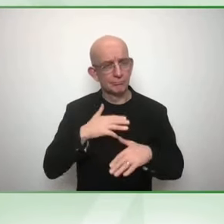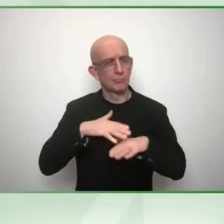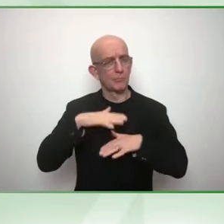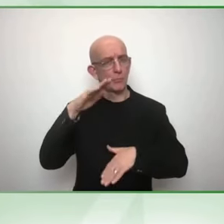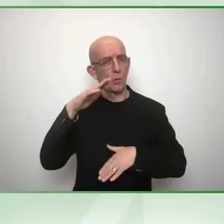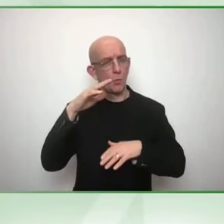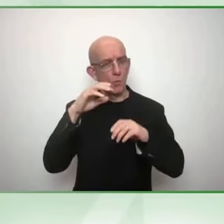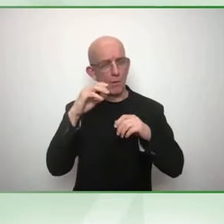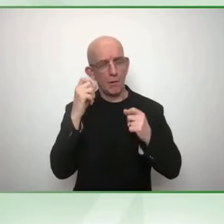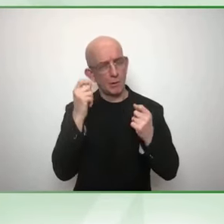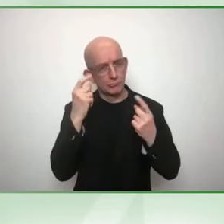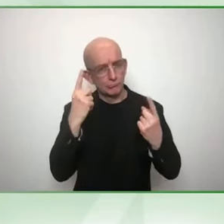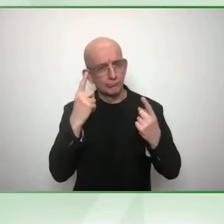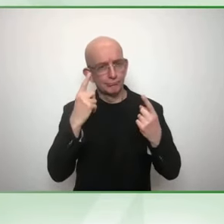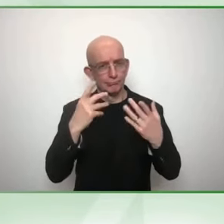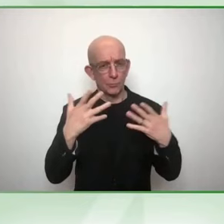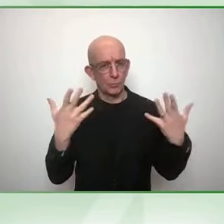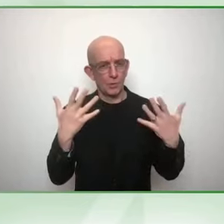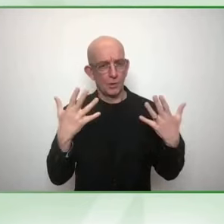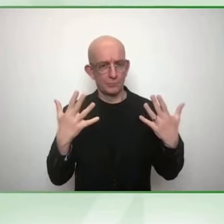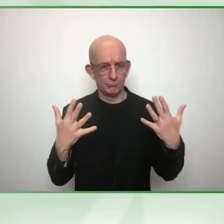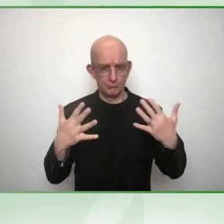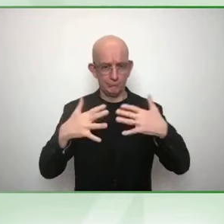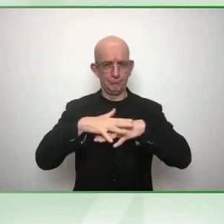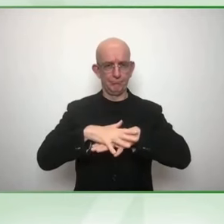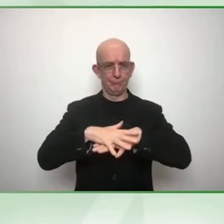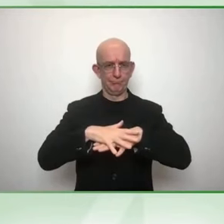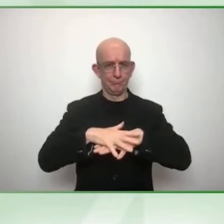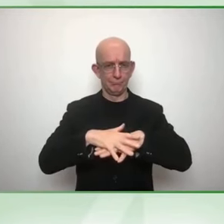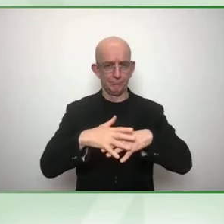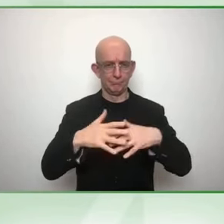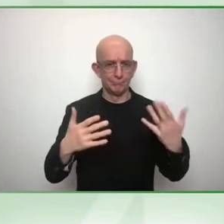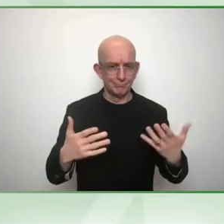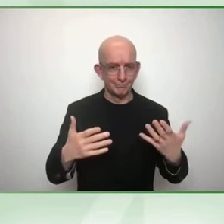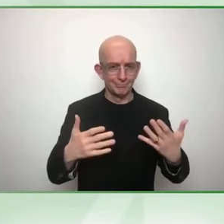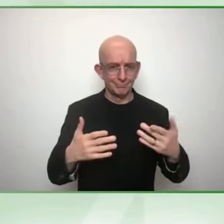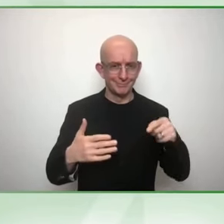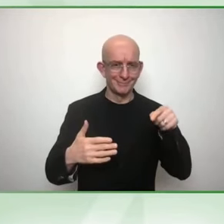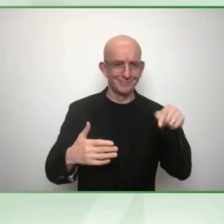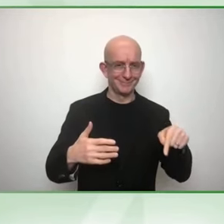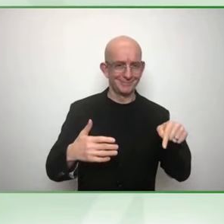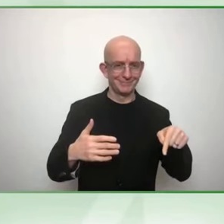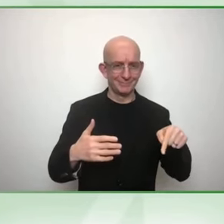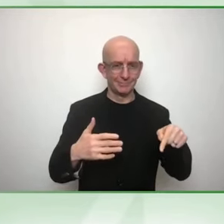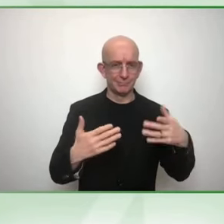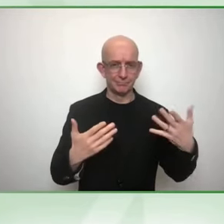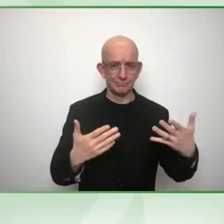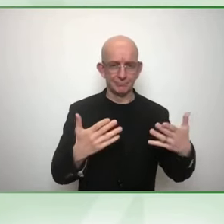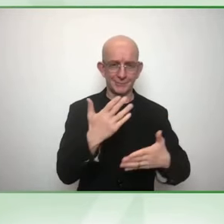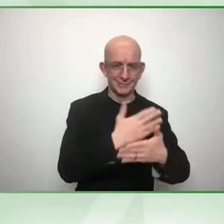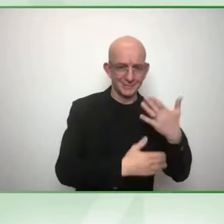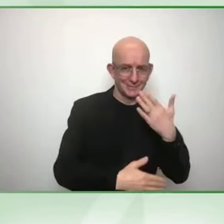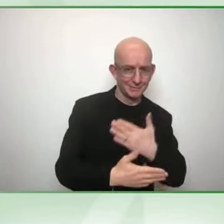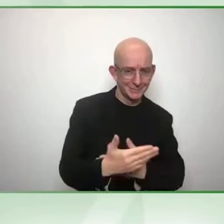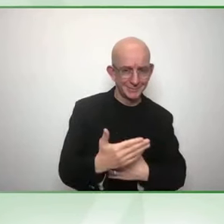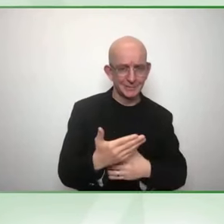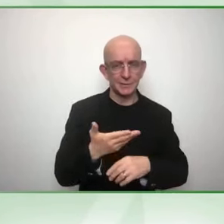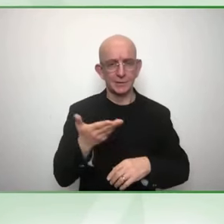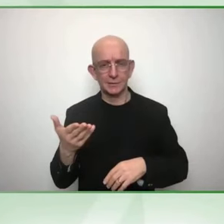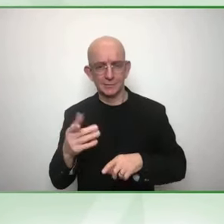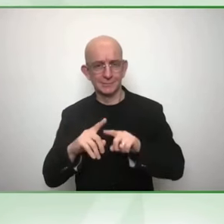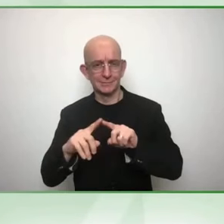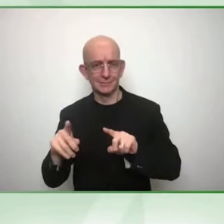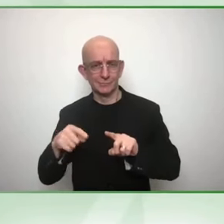I'm a senior fellow at the Harkin Institute at Drake University in the United States. The Harkin Institute was founded by